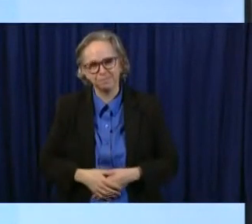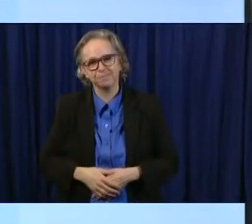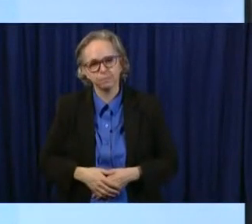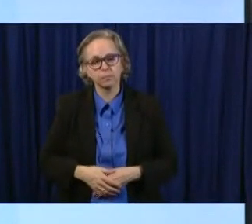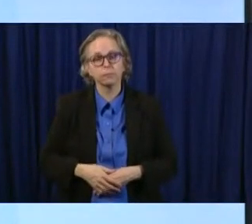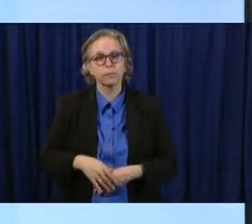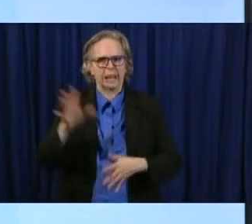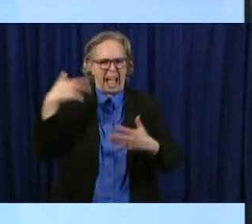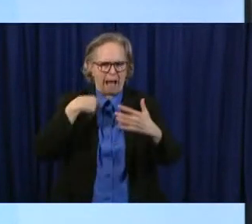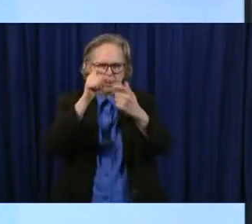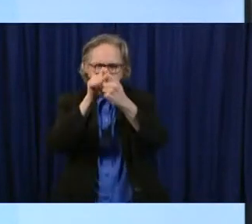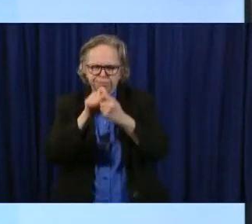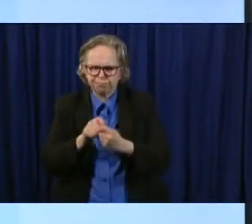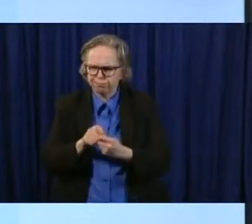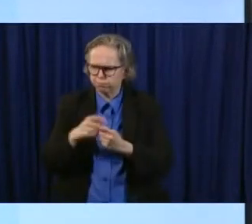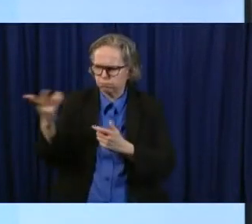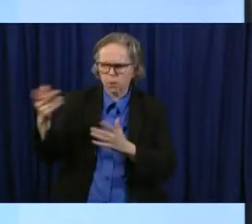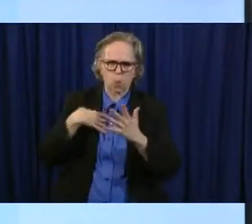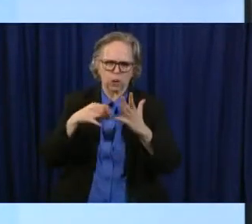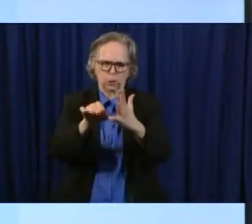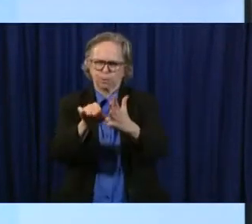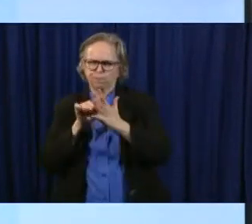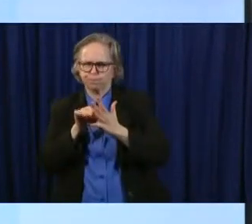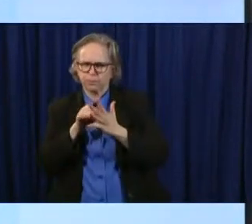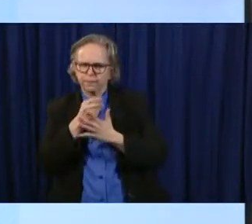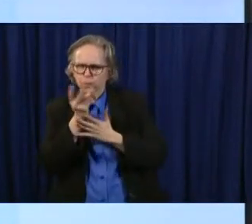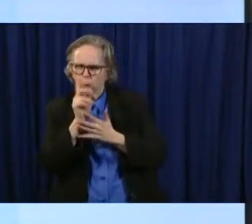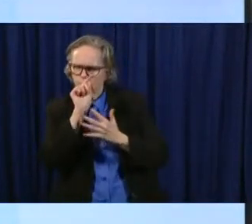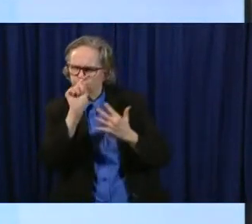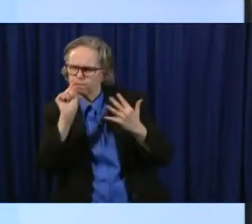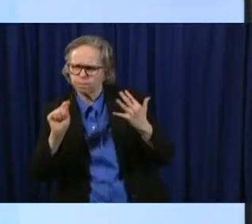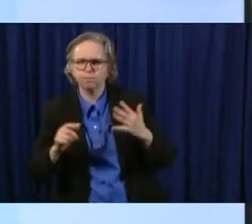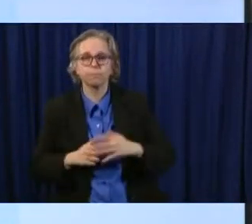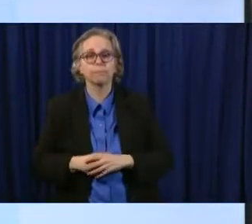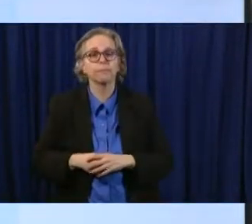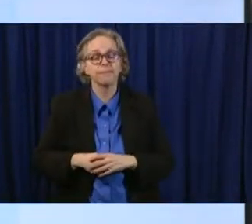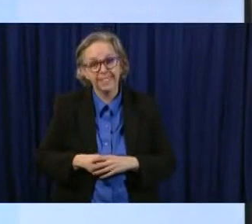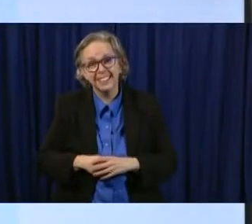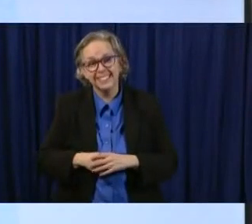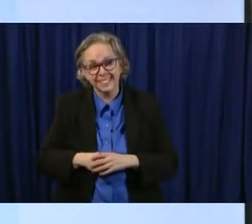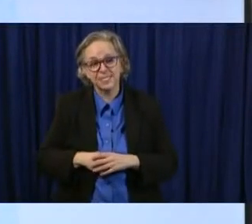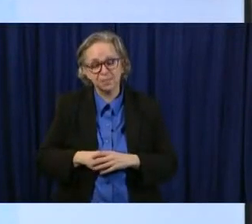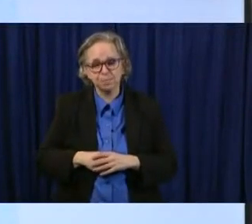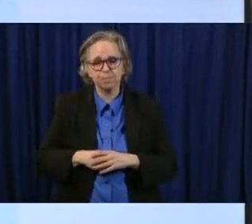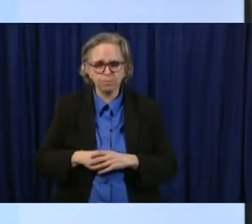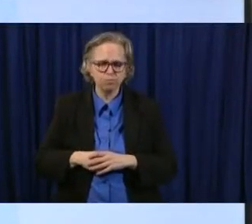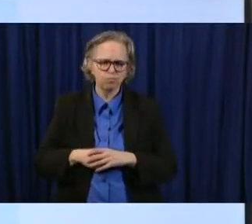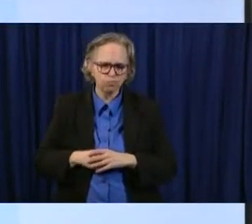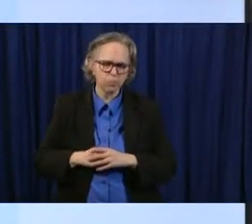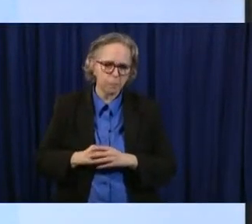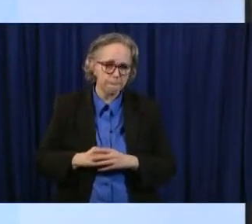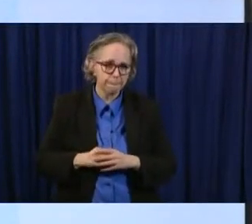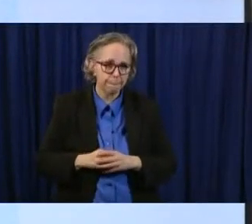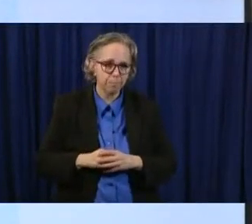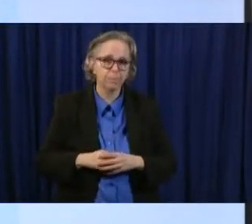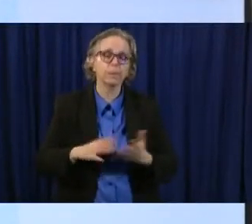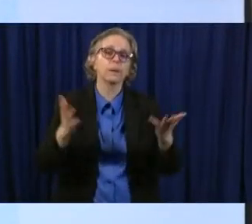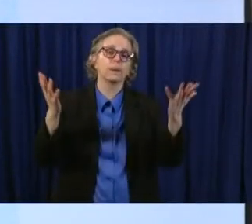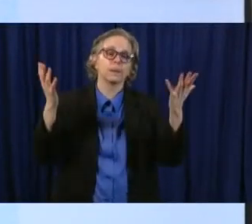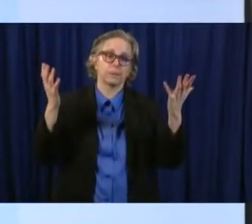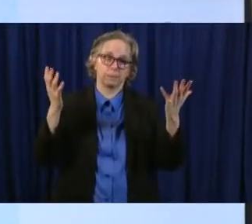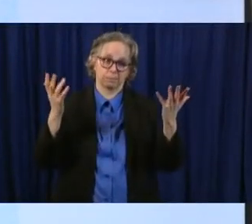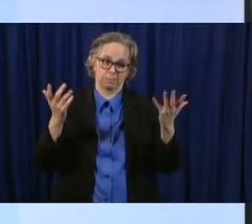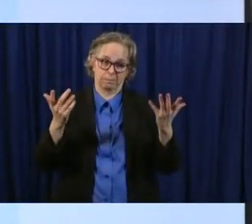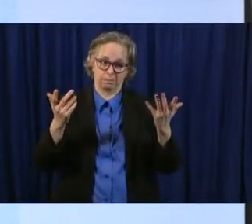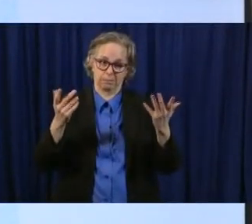your attention to several things that, that, that are in fact, uh, up there. Uh, one, all employees